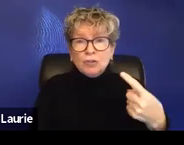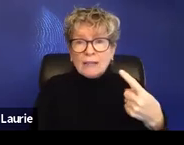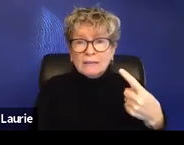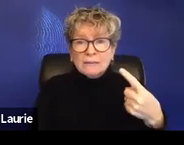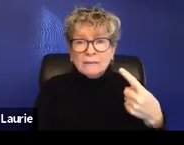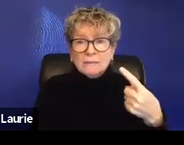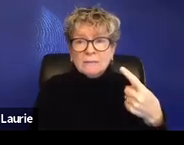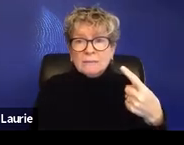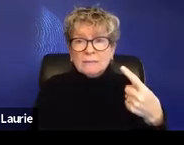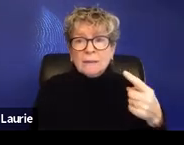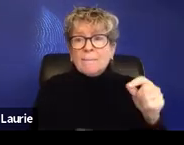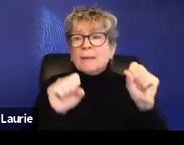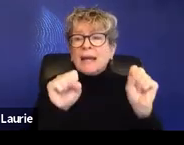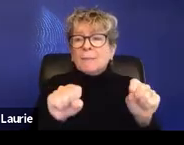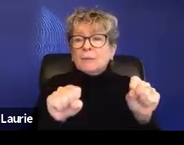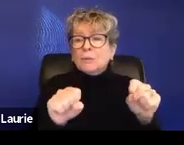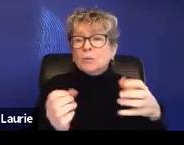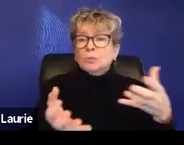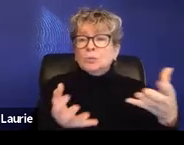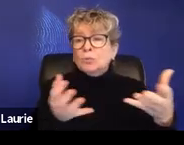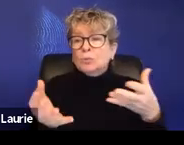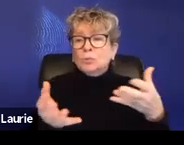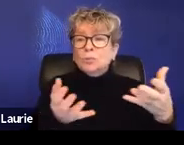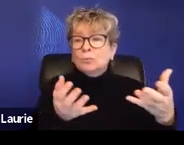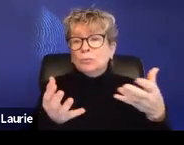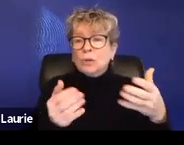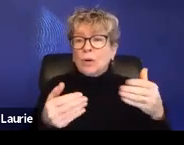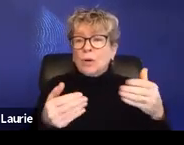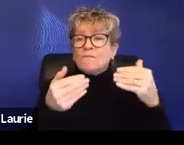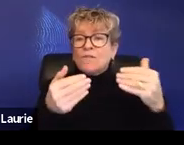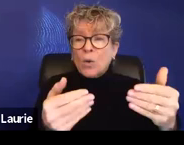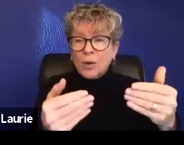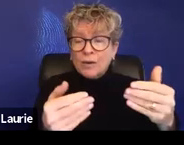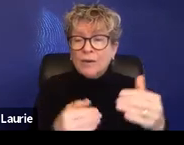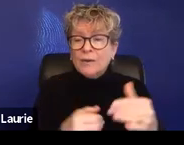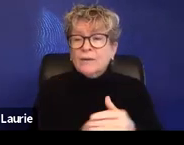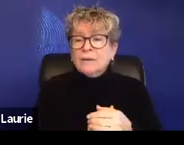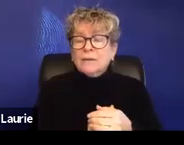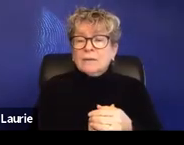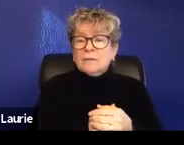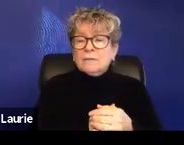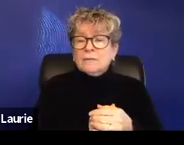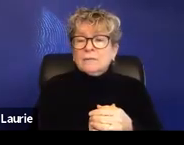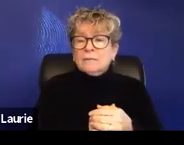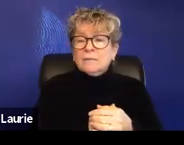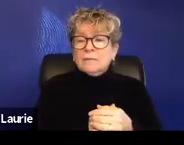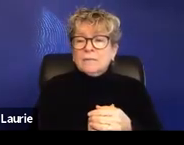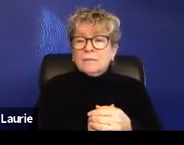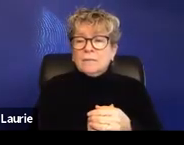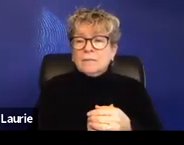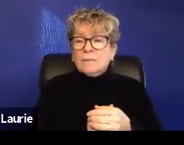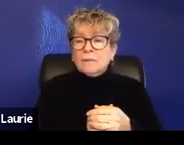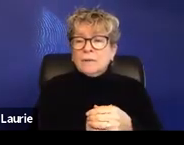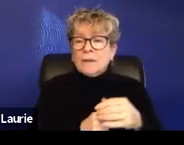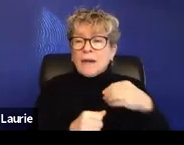going to be able to move forward and, um, find stability until a lot of these other issues